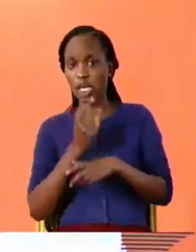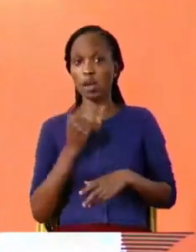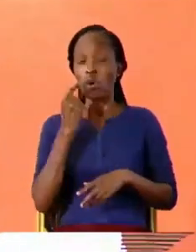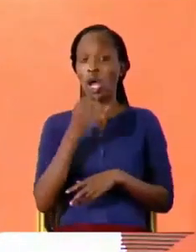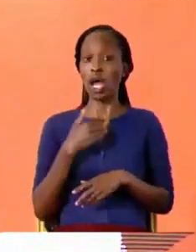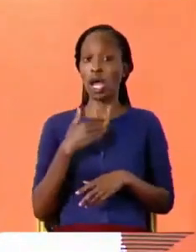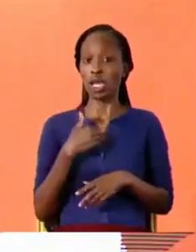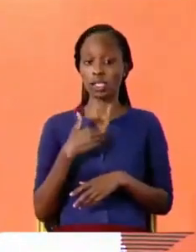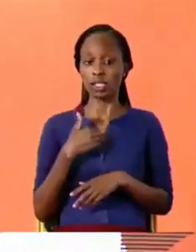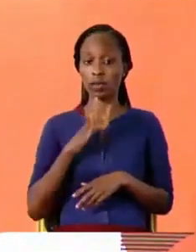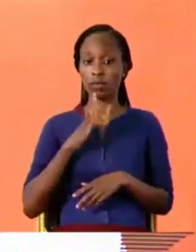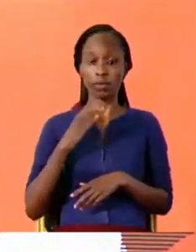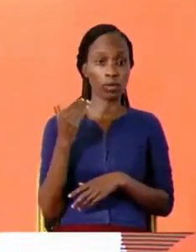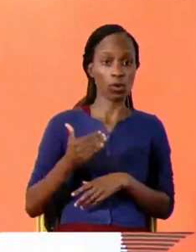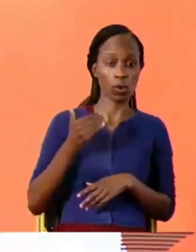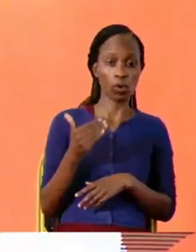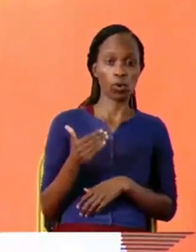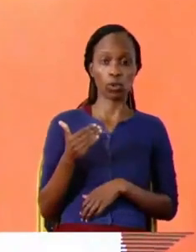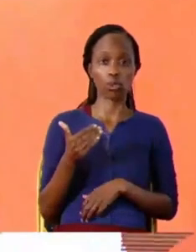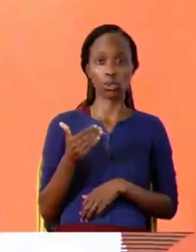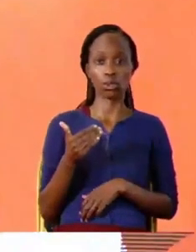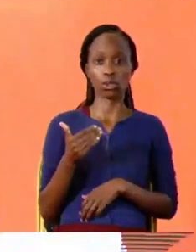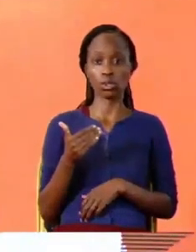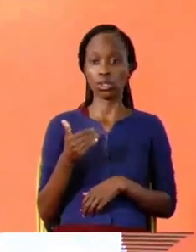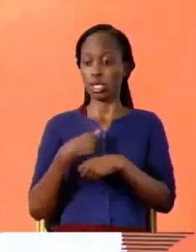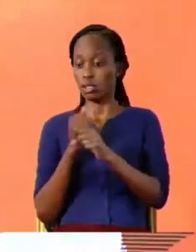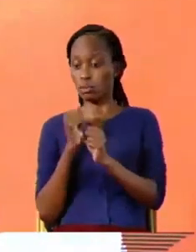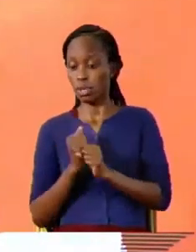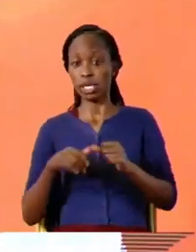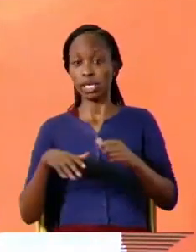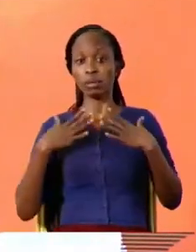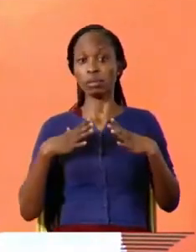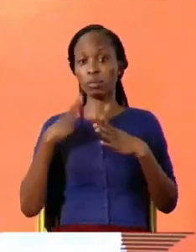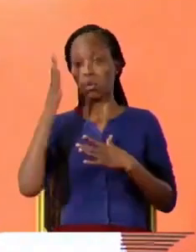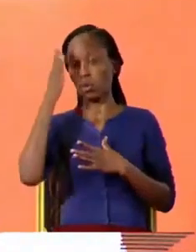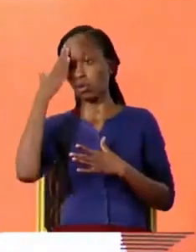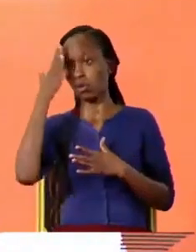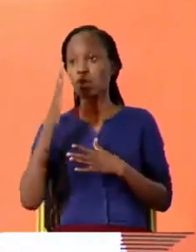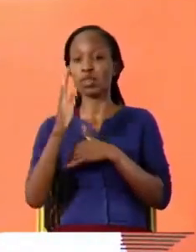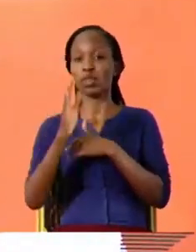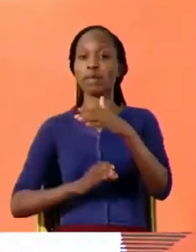all the while bringing this to the to the surface and enlightening people it's the media